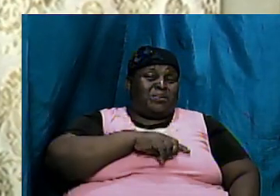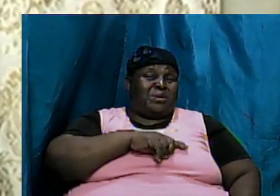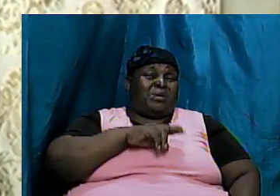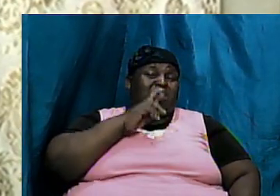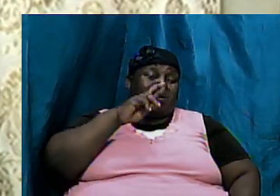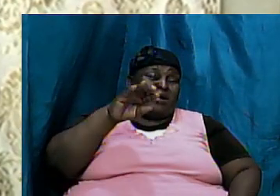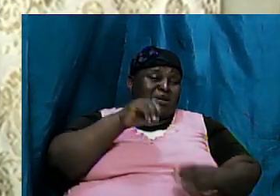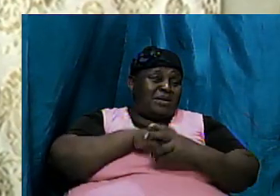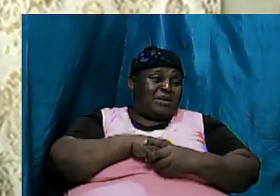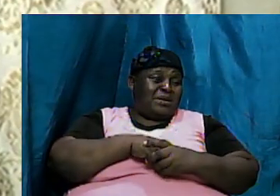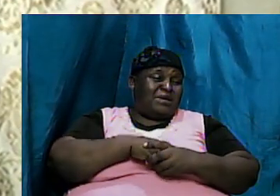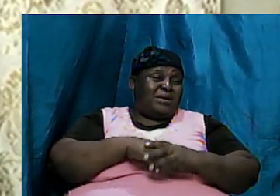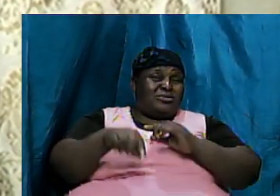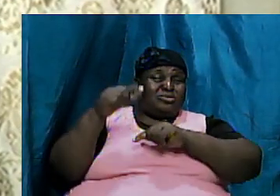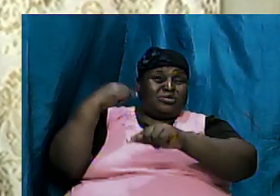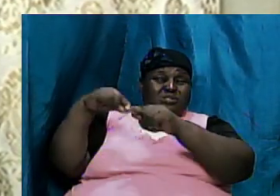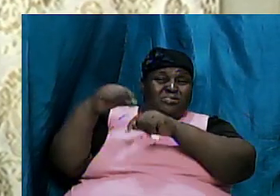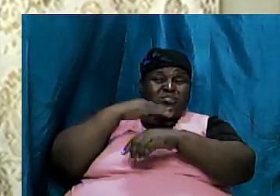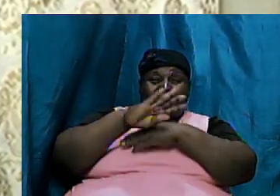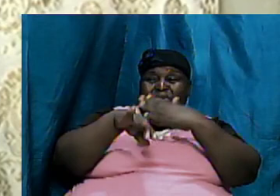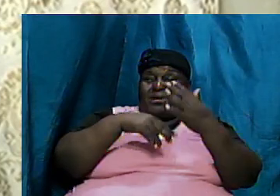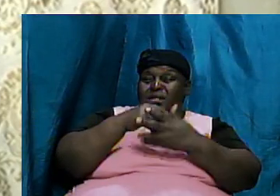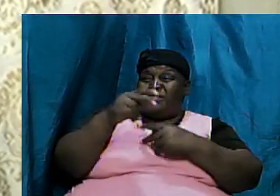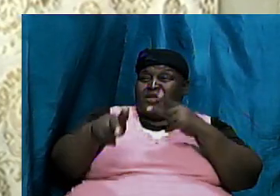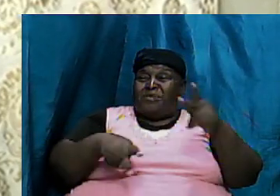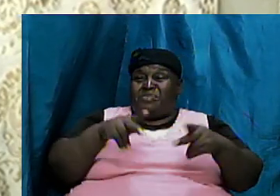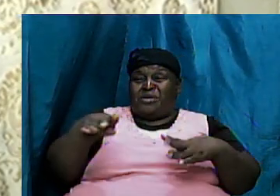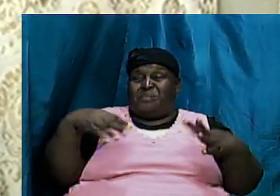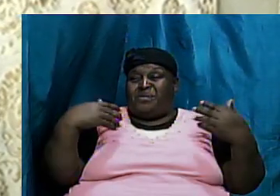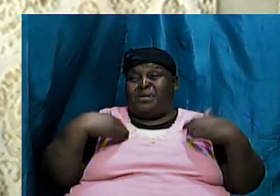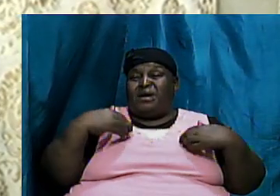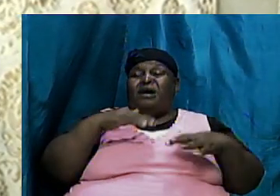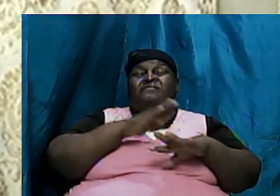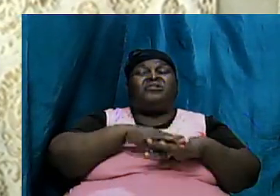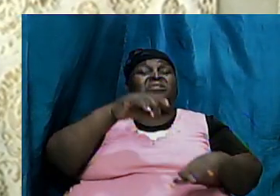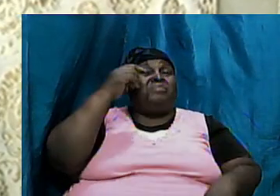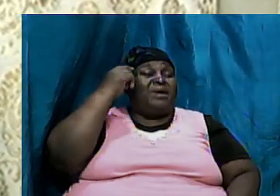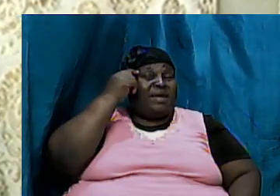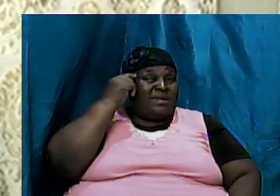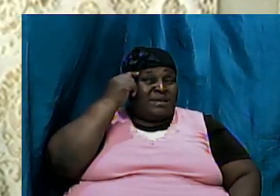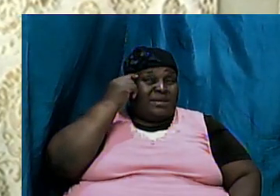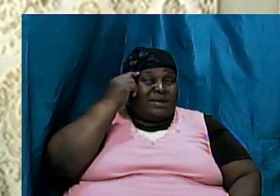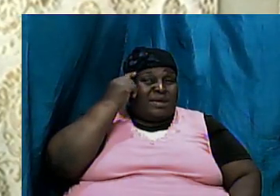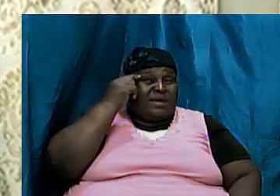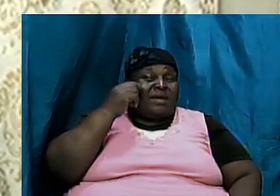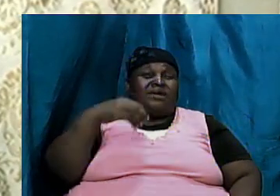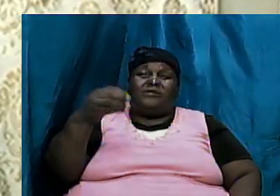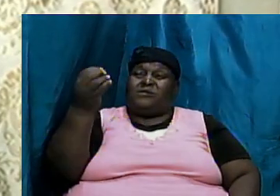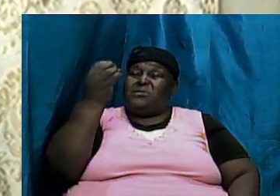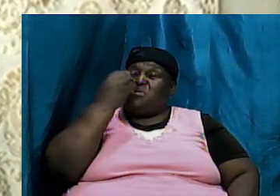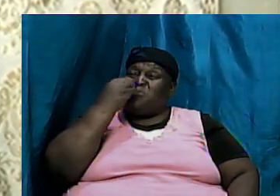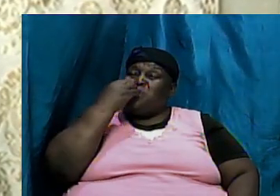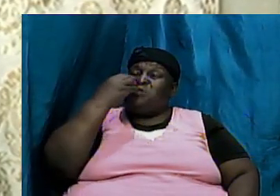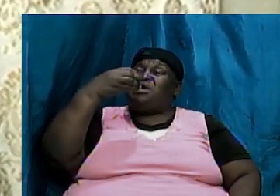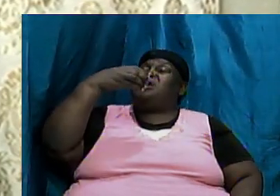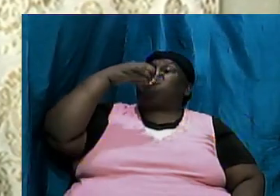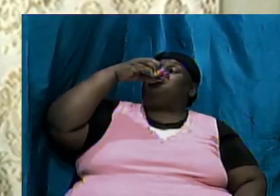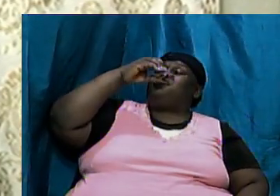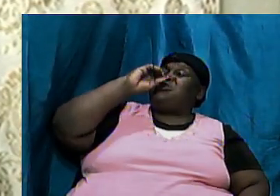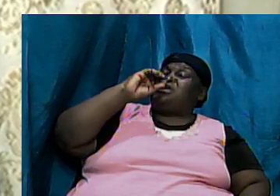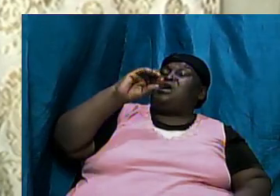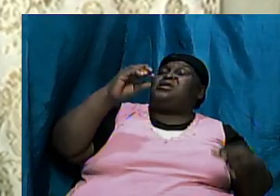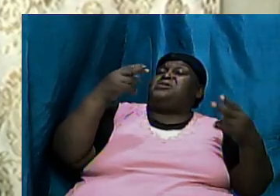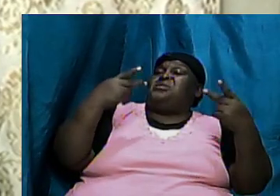a generation that all the folks have on their minds is just to eat and to drink and to